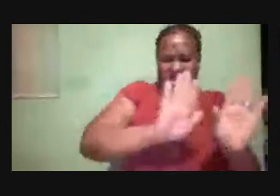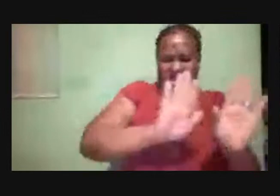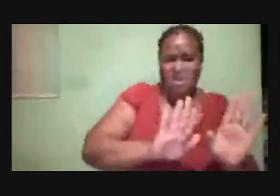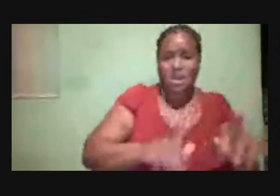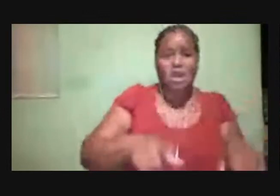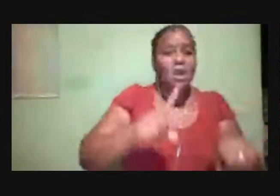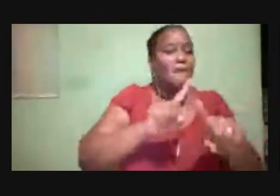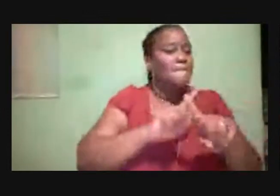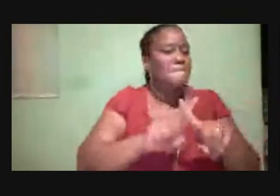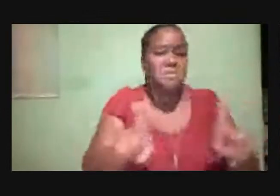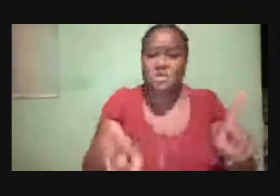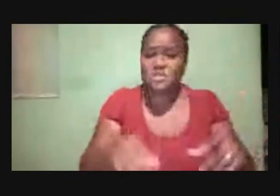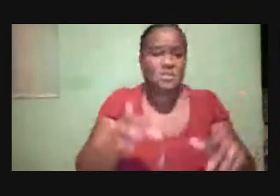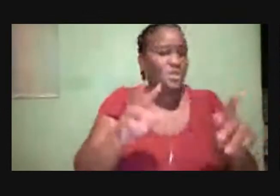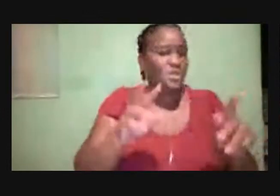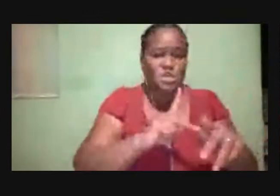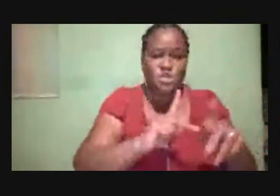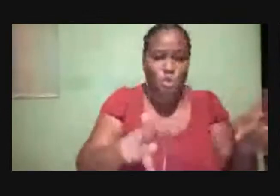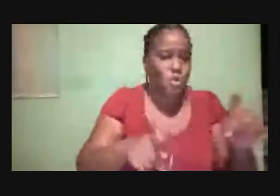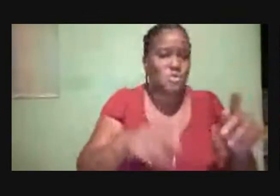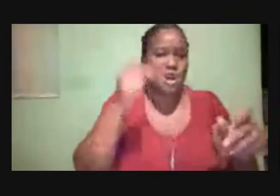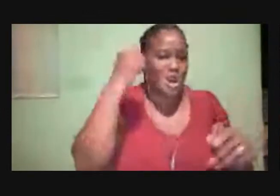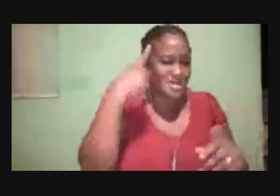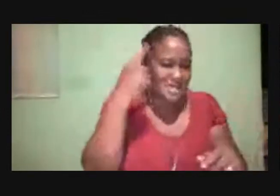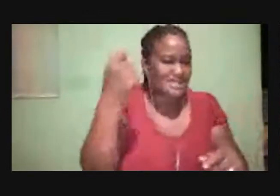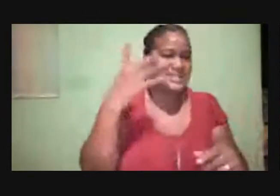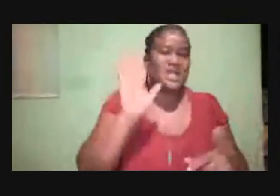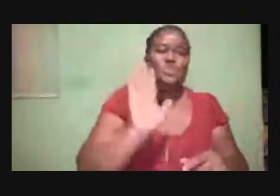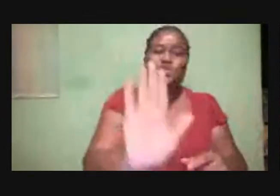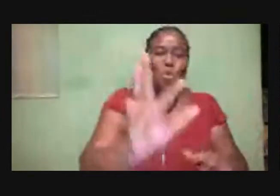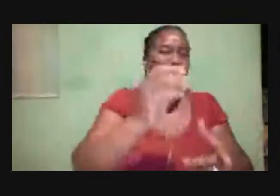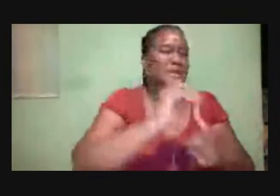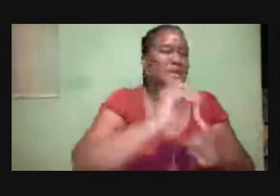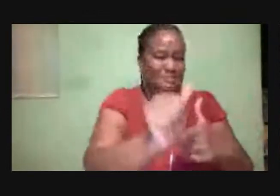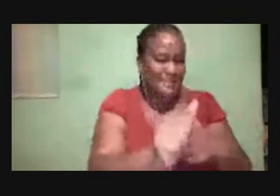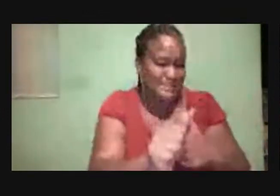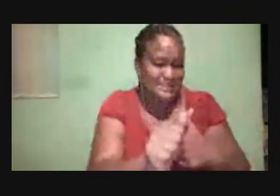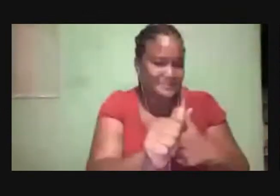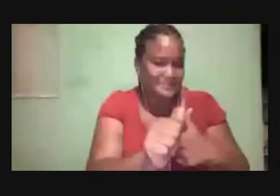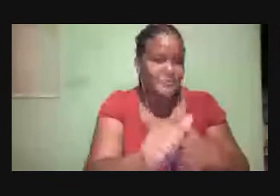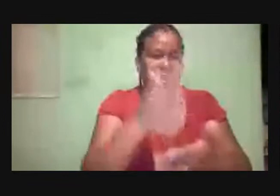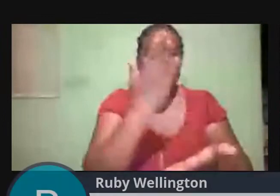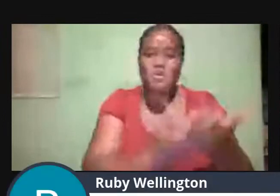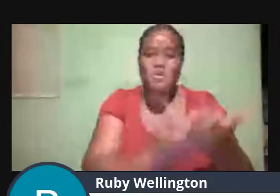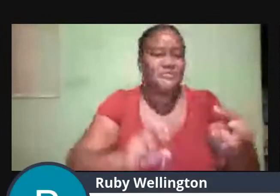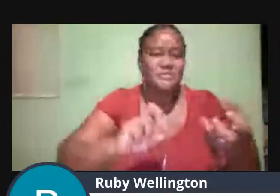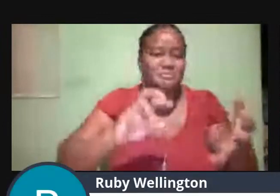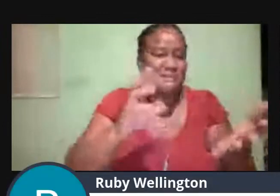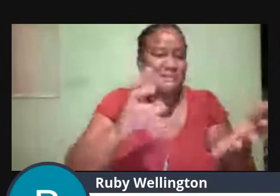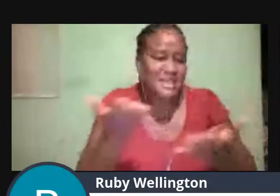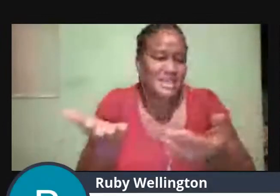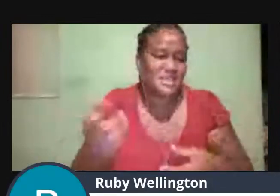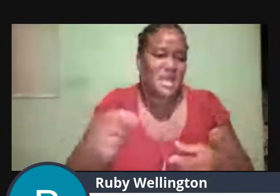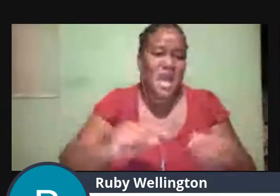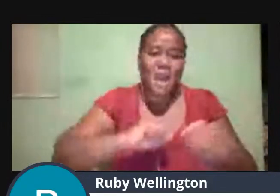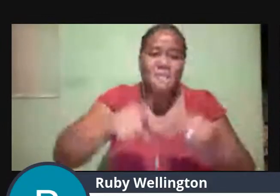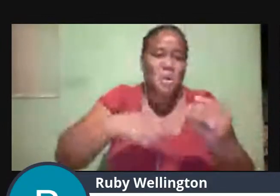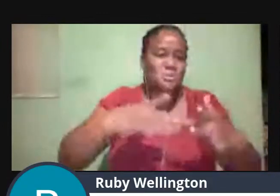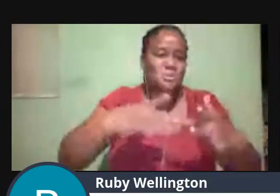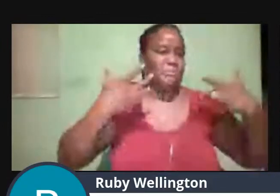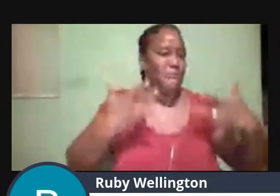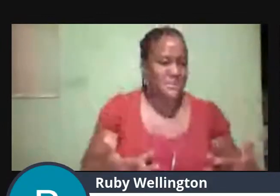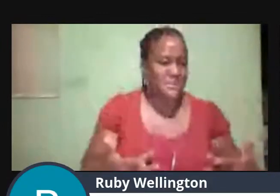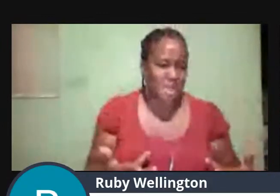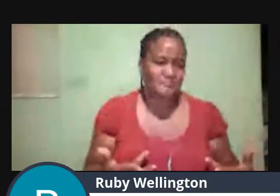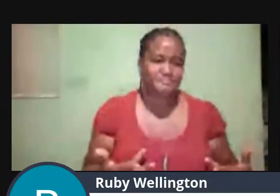Of Of Depression May be Of a Biological Nature Heredity